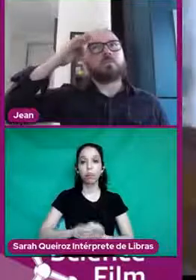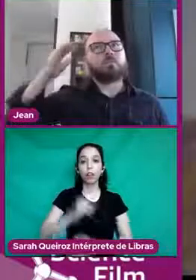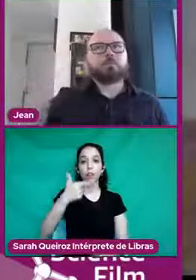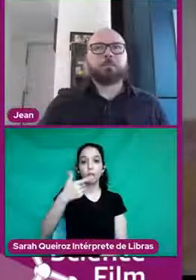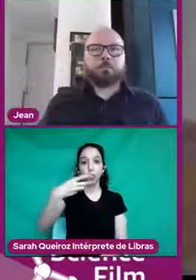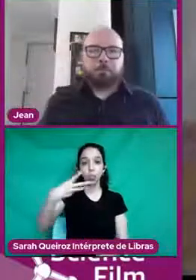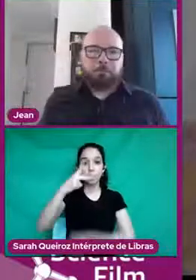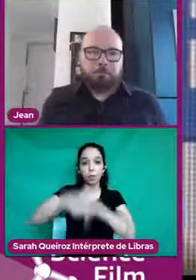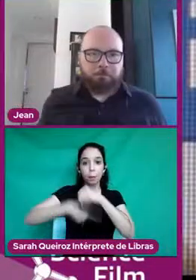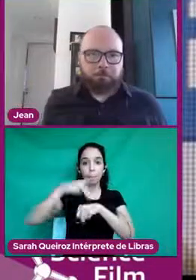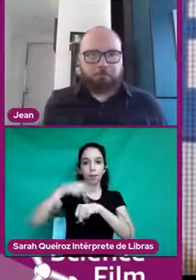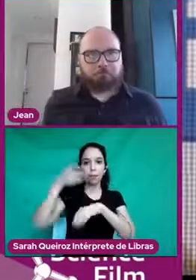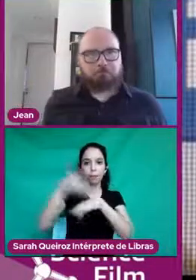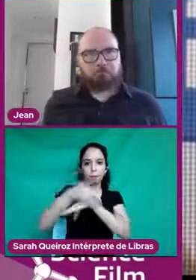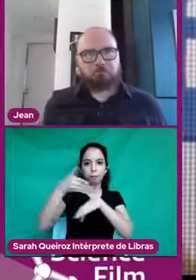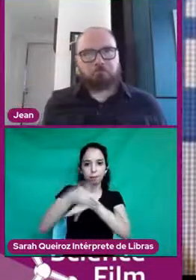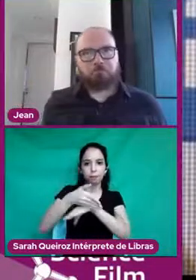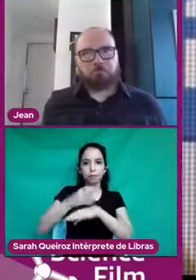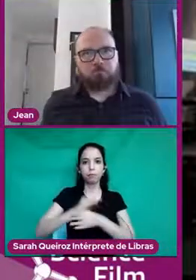só. O